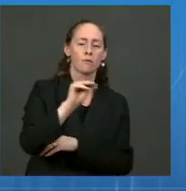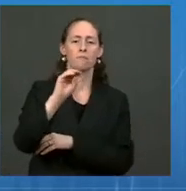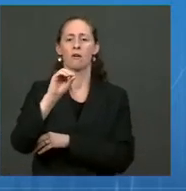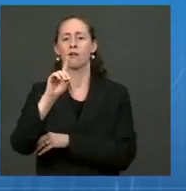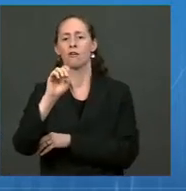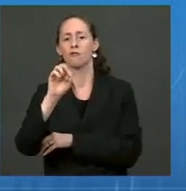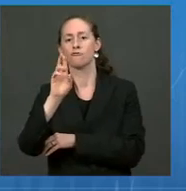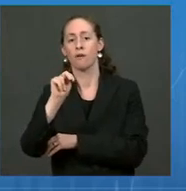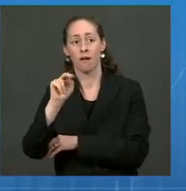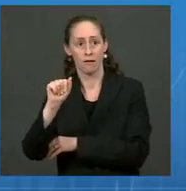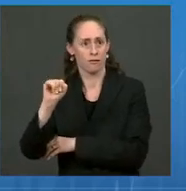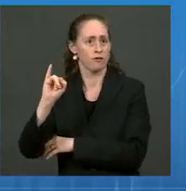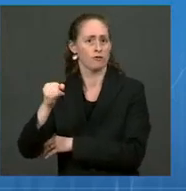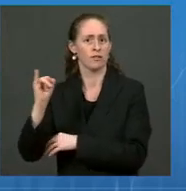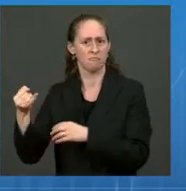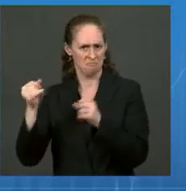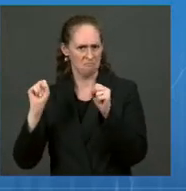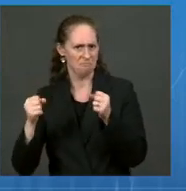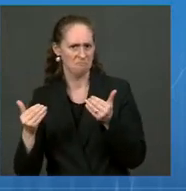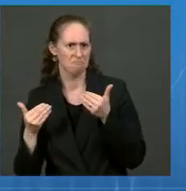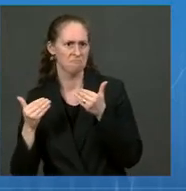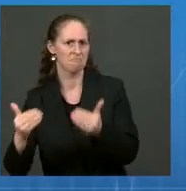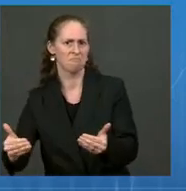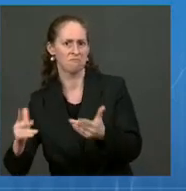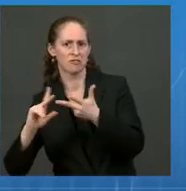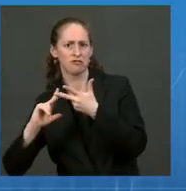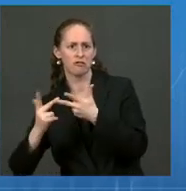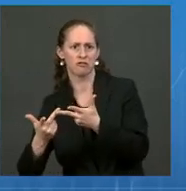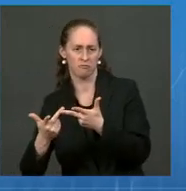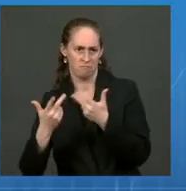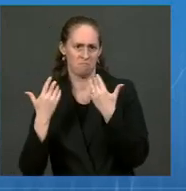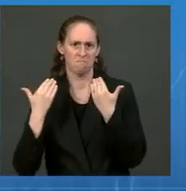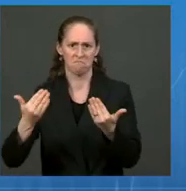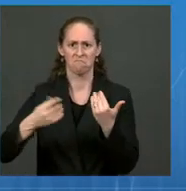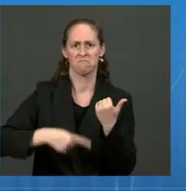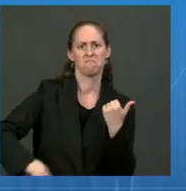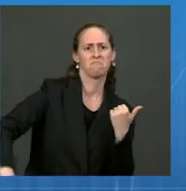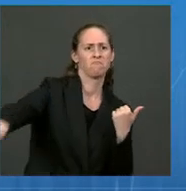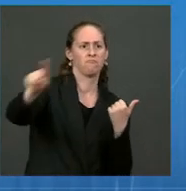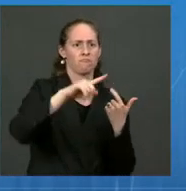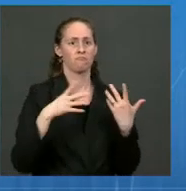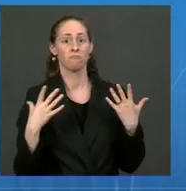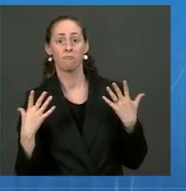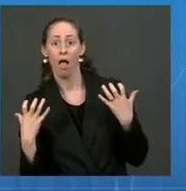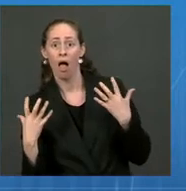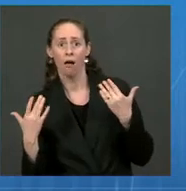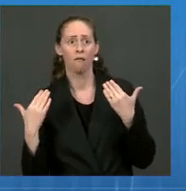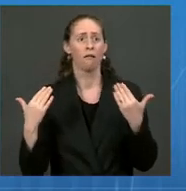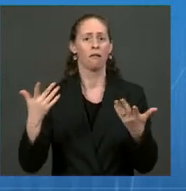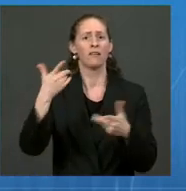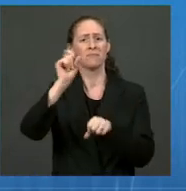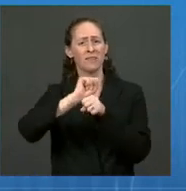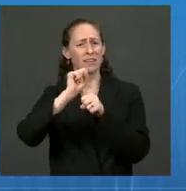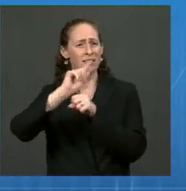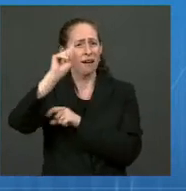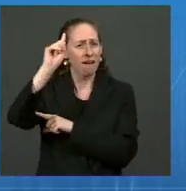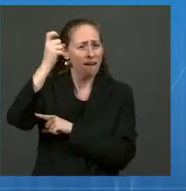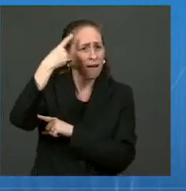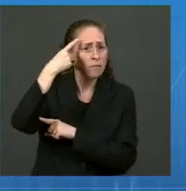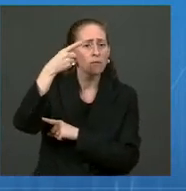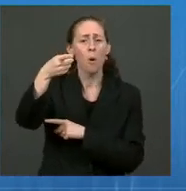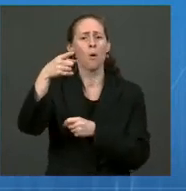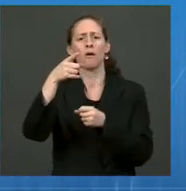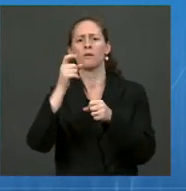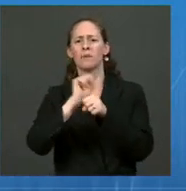eligible Americans. We've worked with governors, state and local health departments, pharmacies, doctors, community